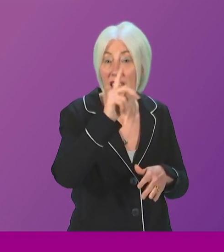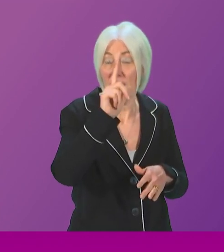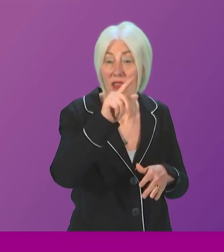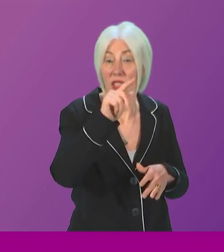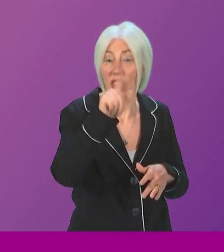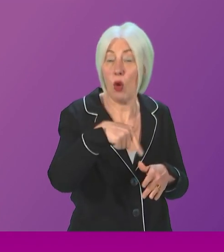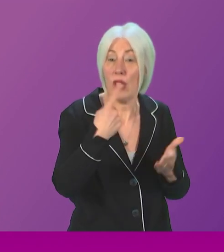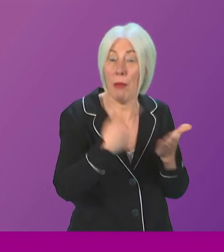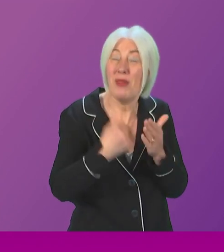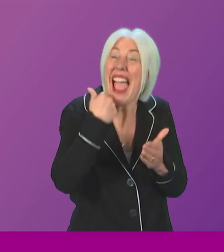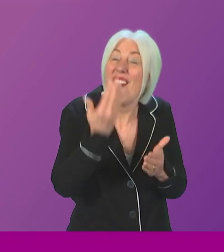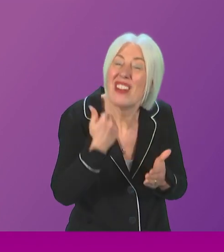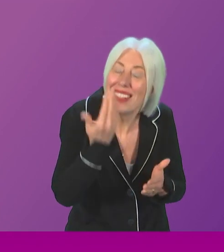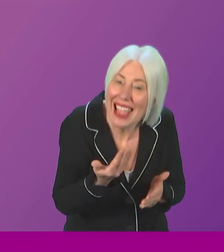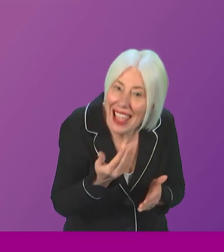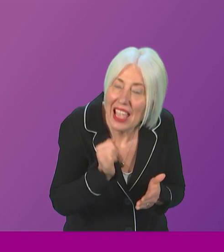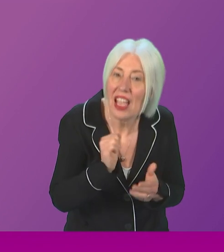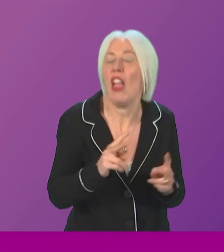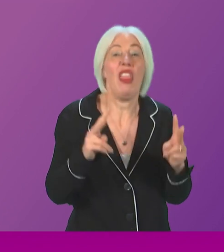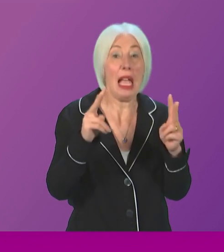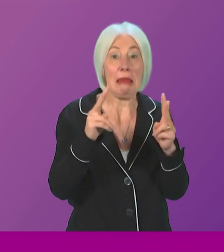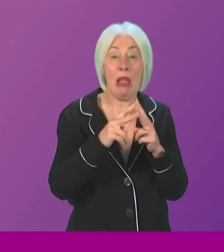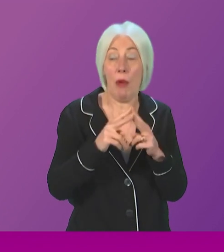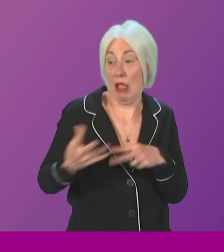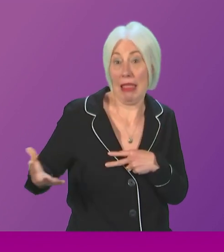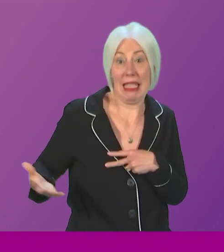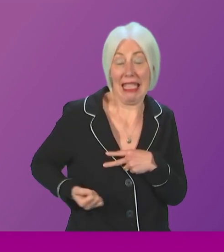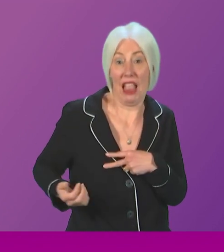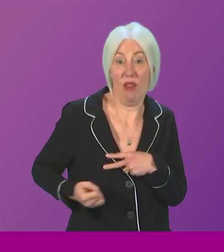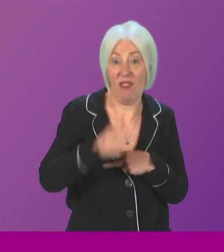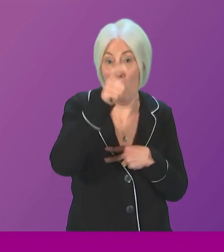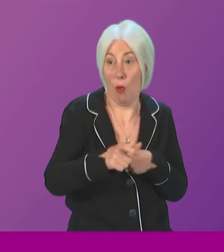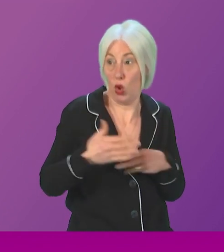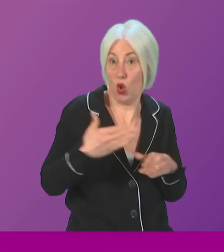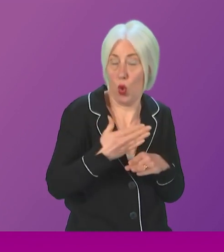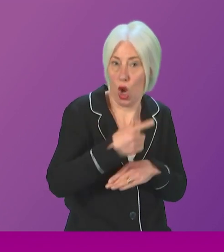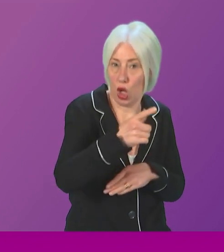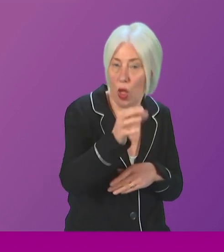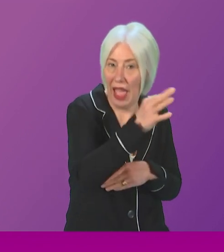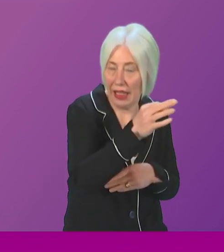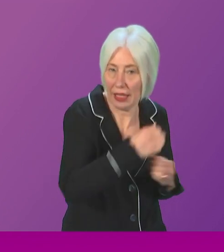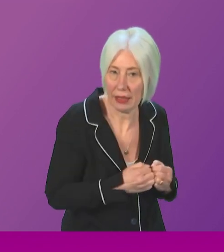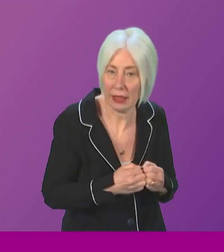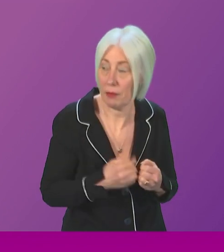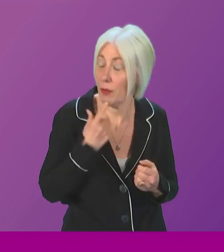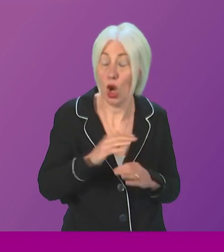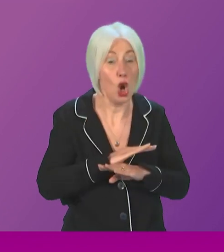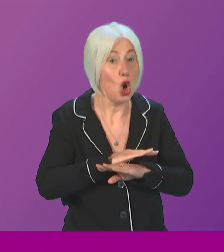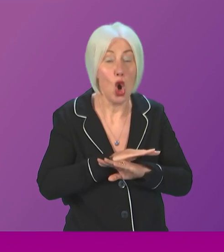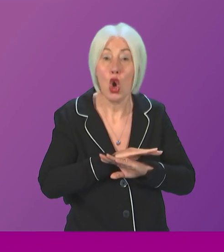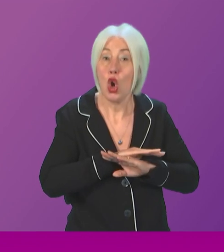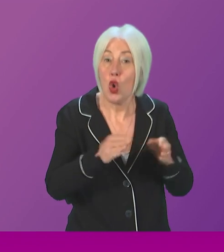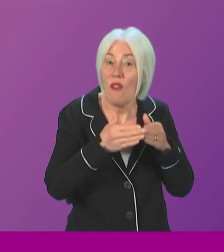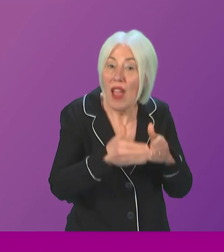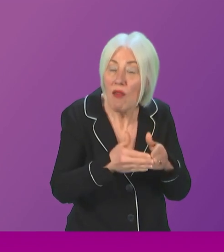day. That's almost double the average annual salary on the islands. As one business put it, no ferry means